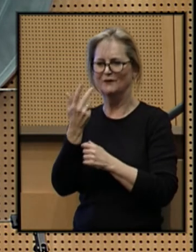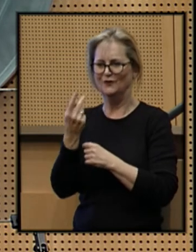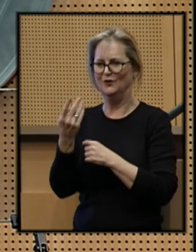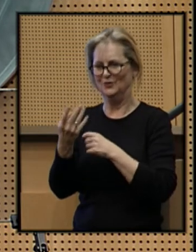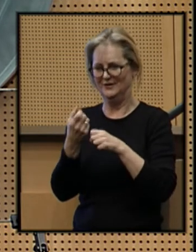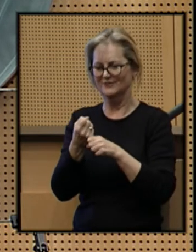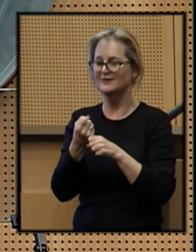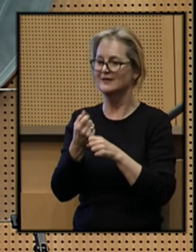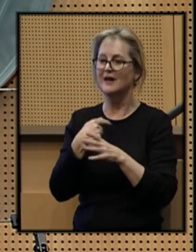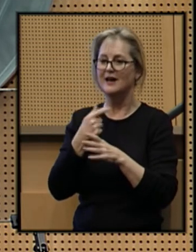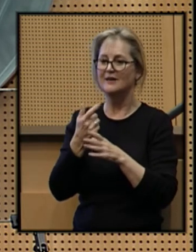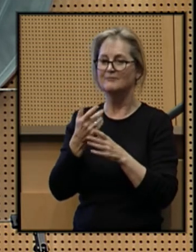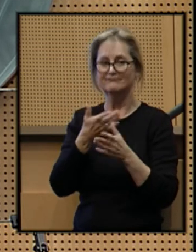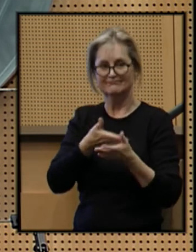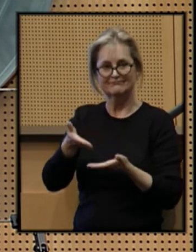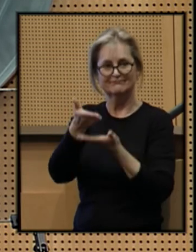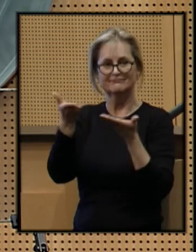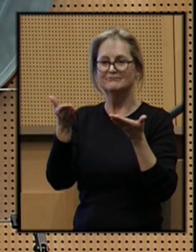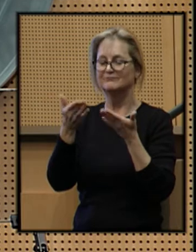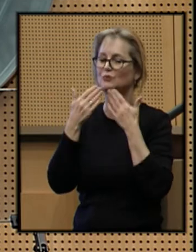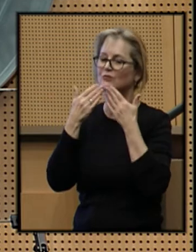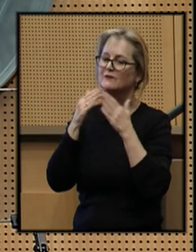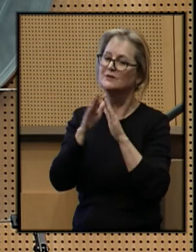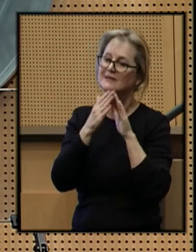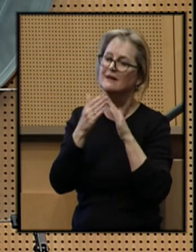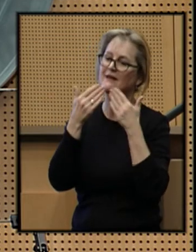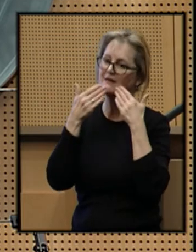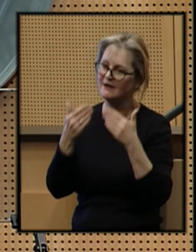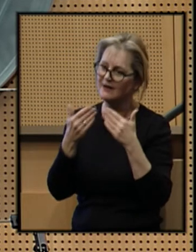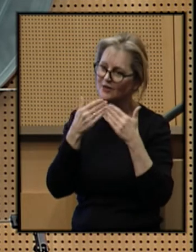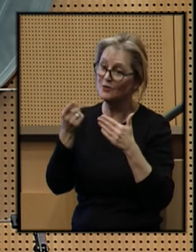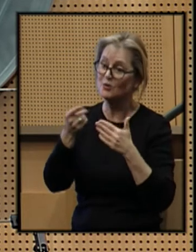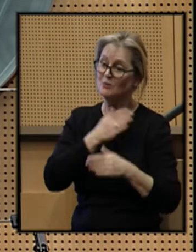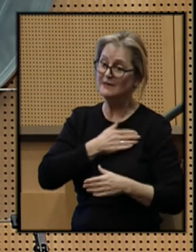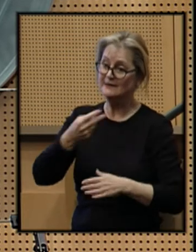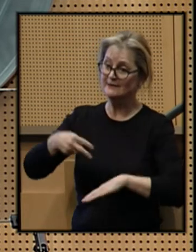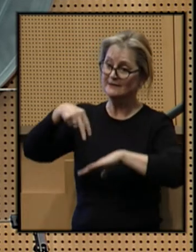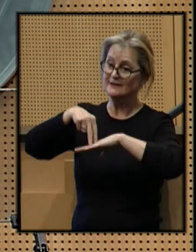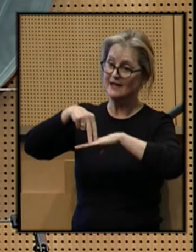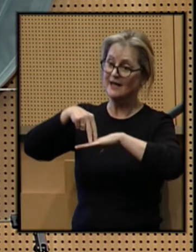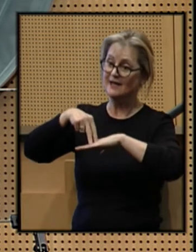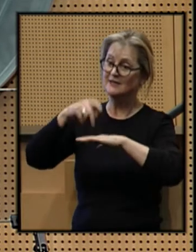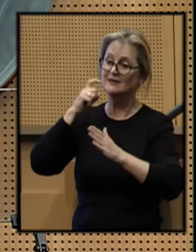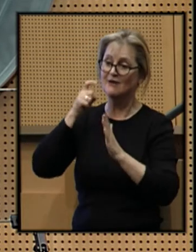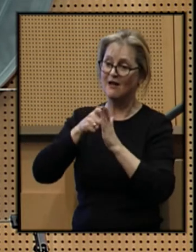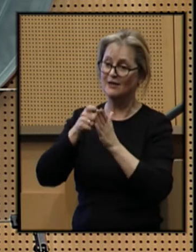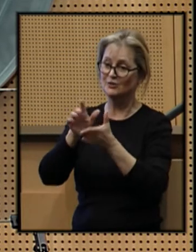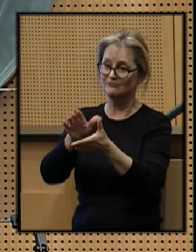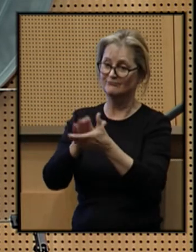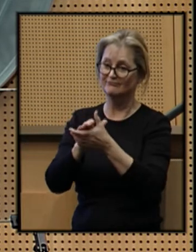years. So on behalf of a grateful city, thank you. Would you please stand and be acknowledged?